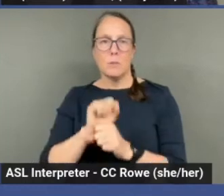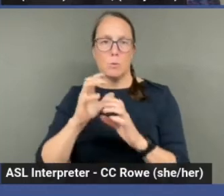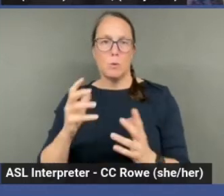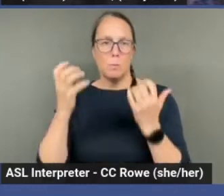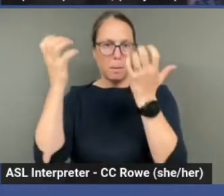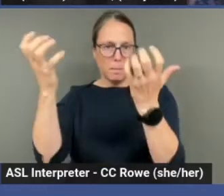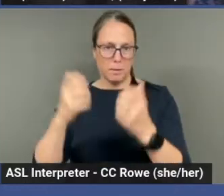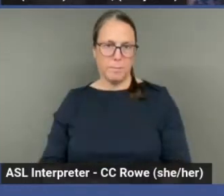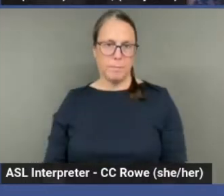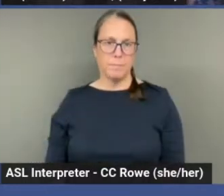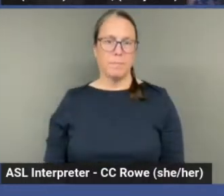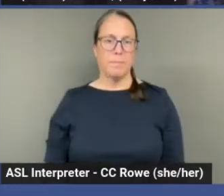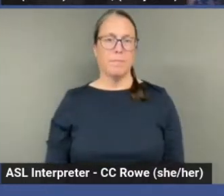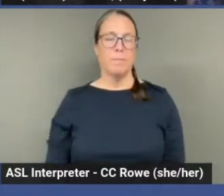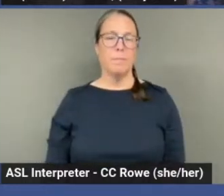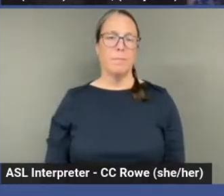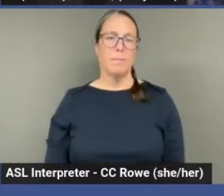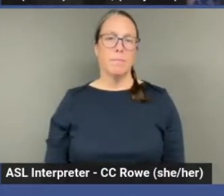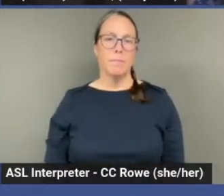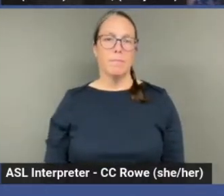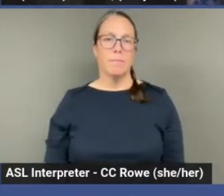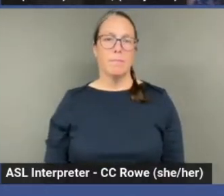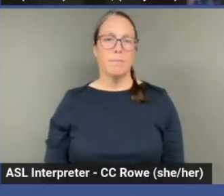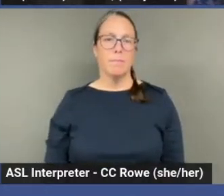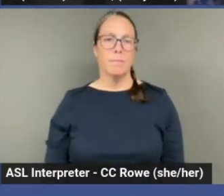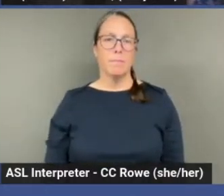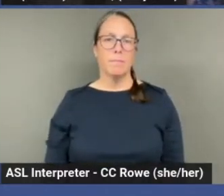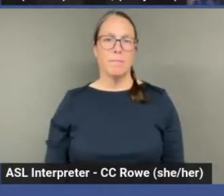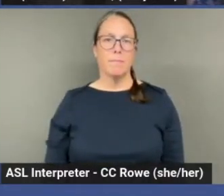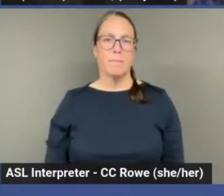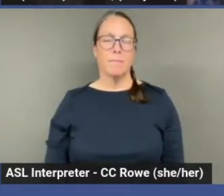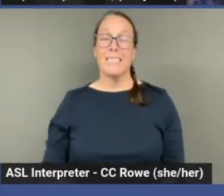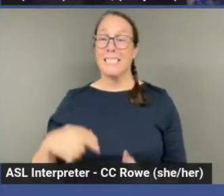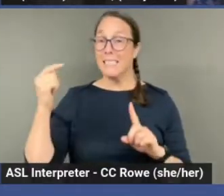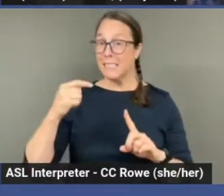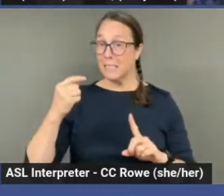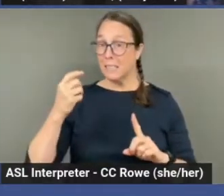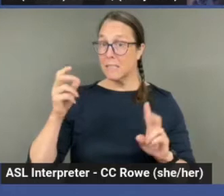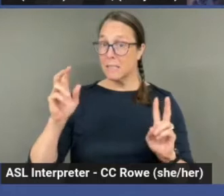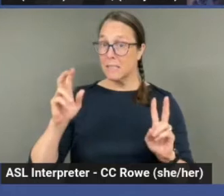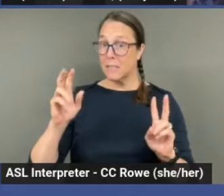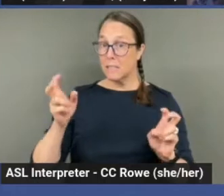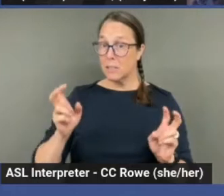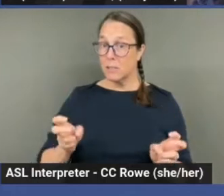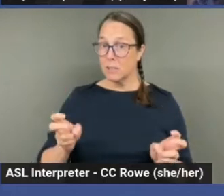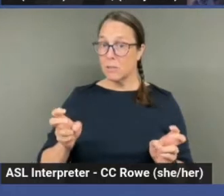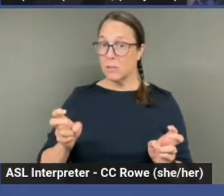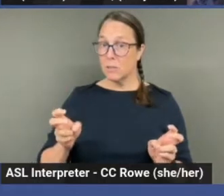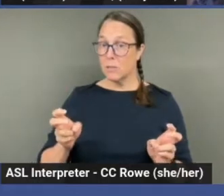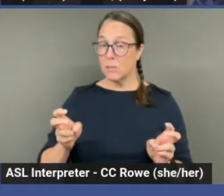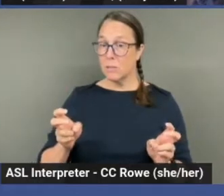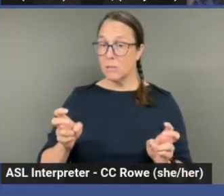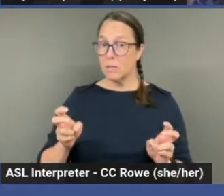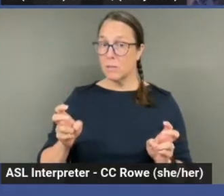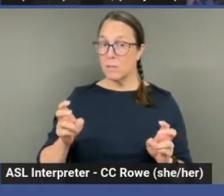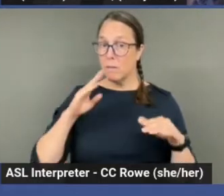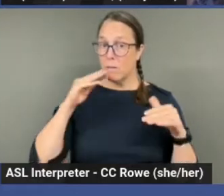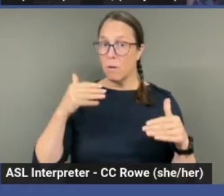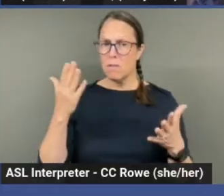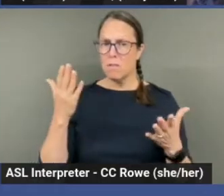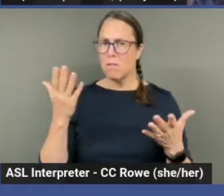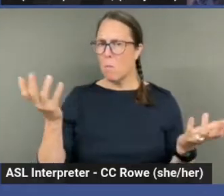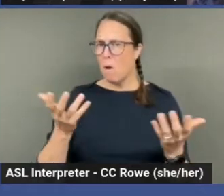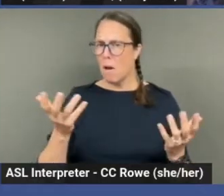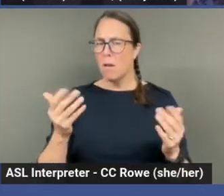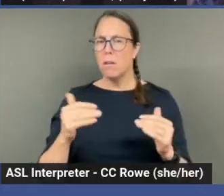and there, um, um, this issue is focused on disparities in